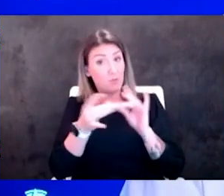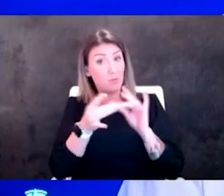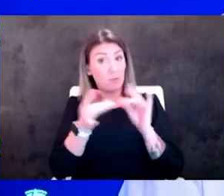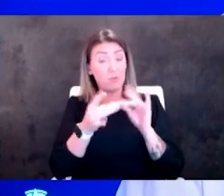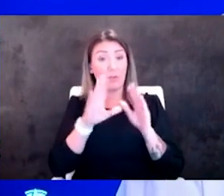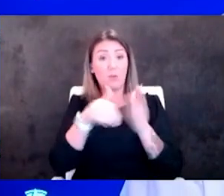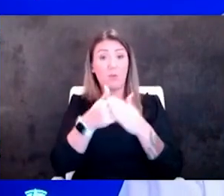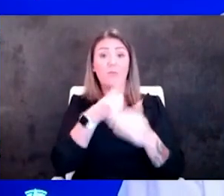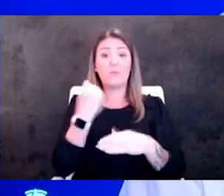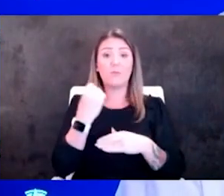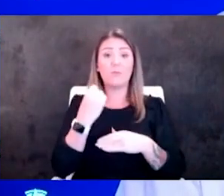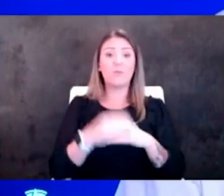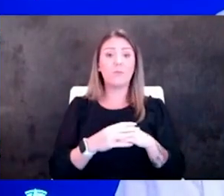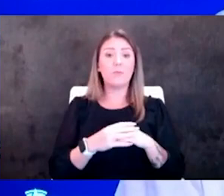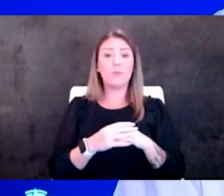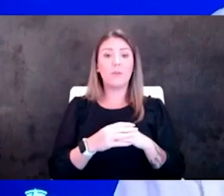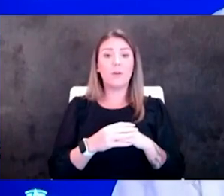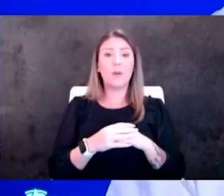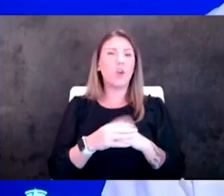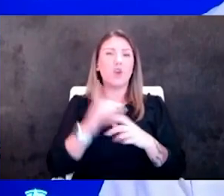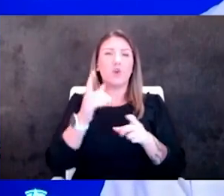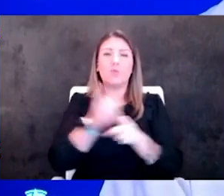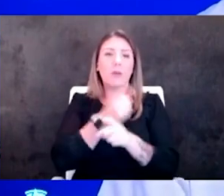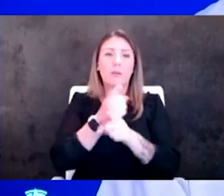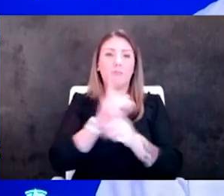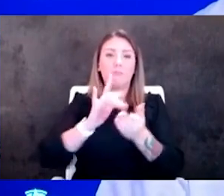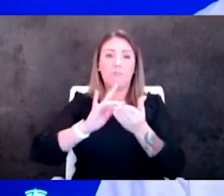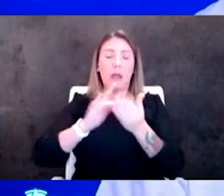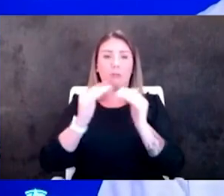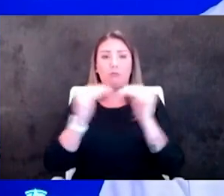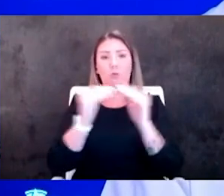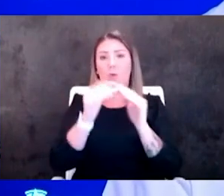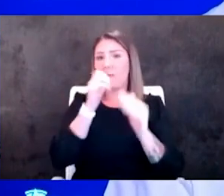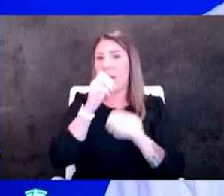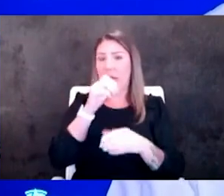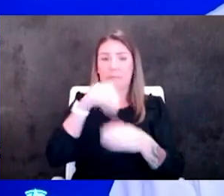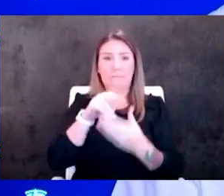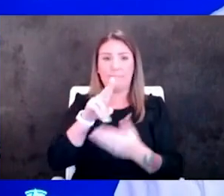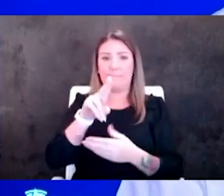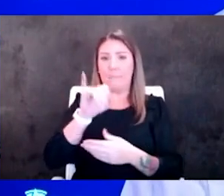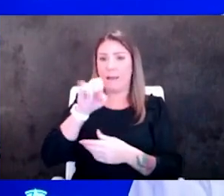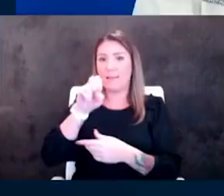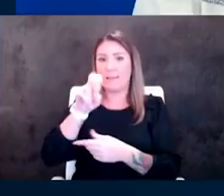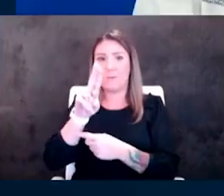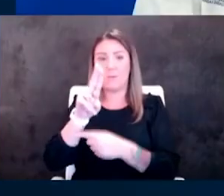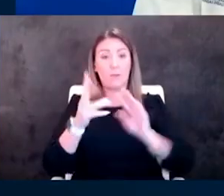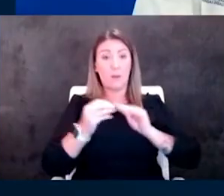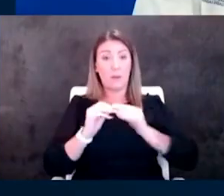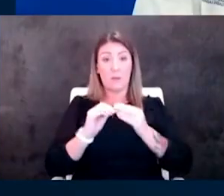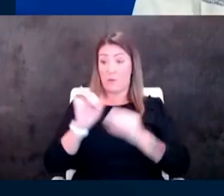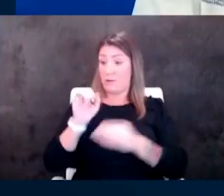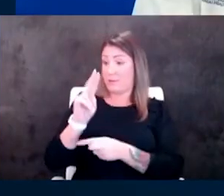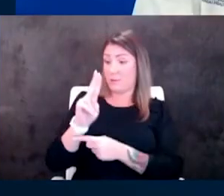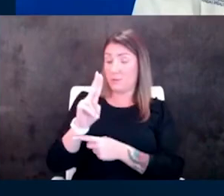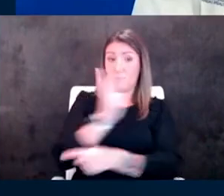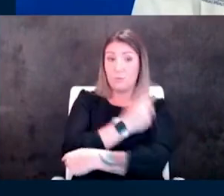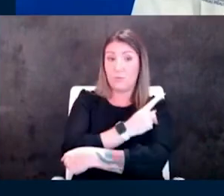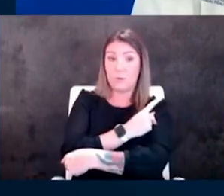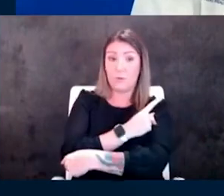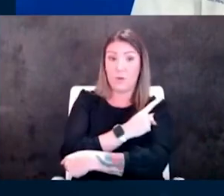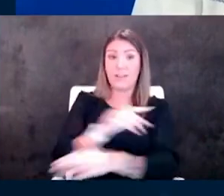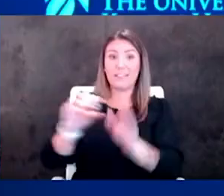are on the regular medical floor they're not in the icu critical care unit yeah the number there for the icu patients is zero